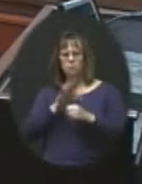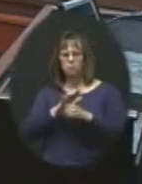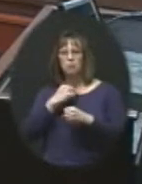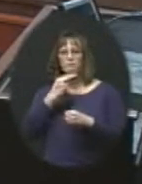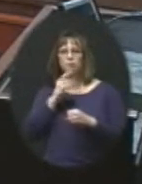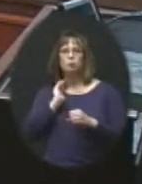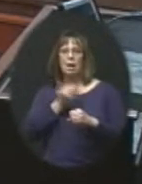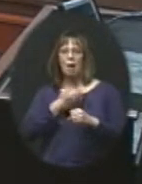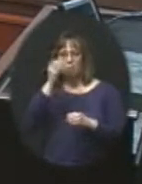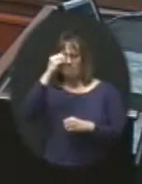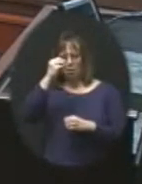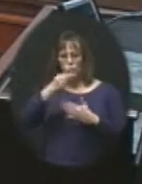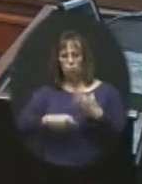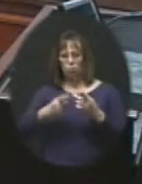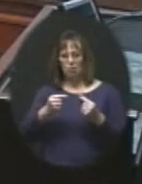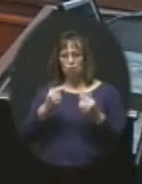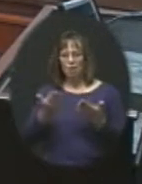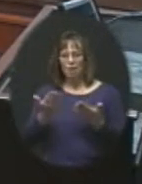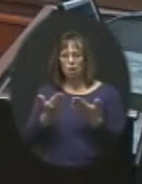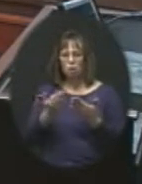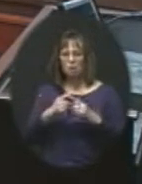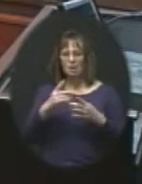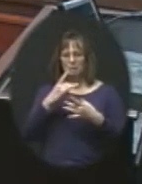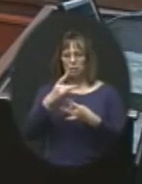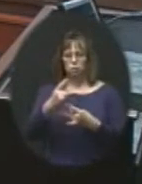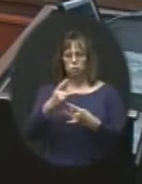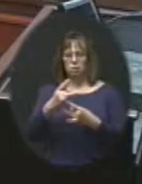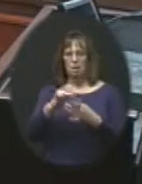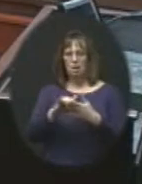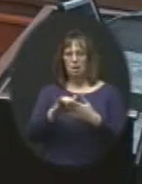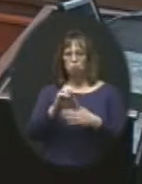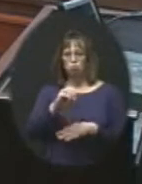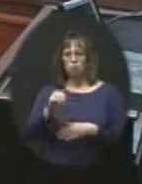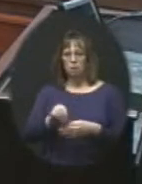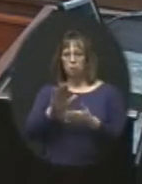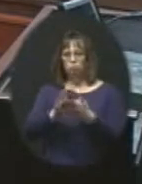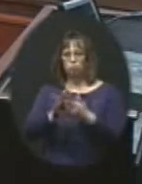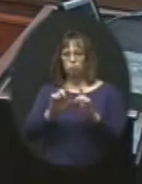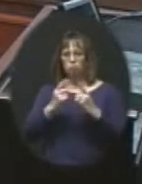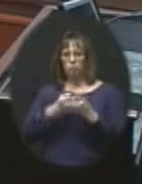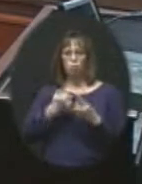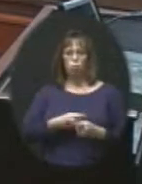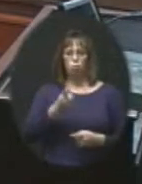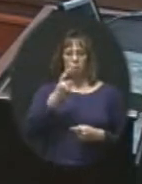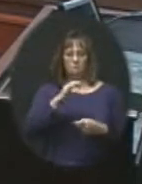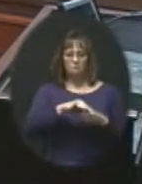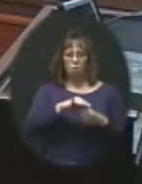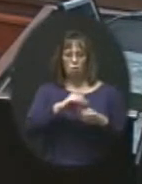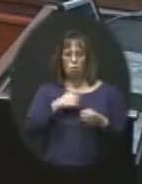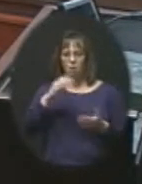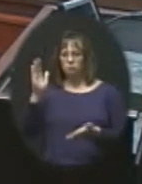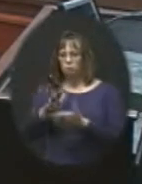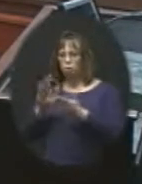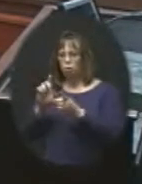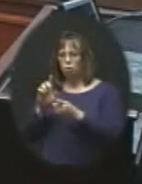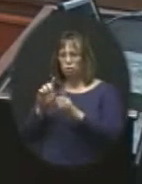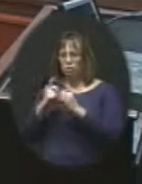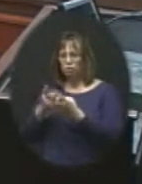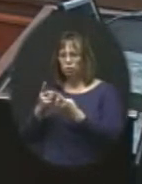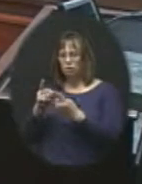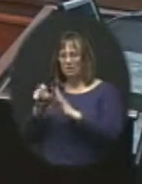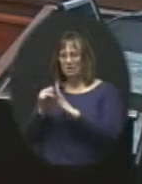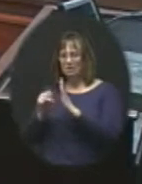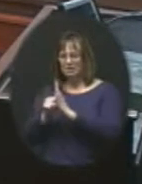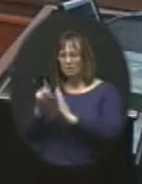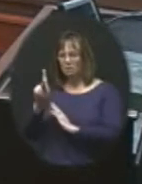voiced our opinions of what we do here. But it's interesting that the Olathe School District has one vote and you've got small districts out in the state of Kansas that